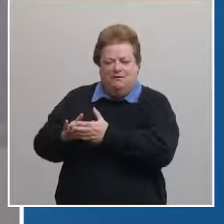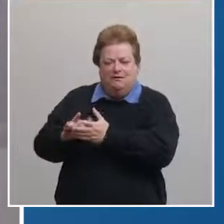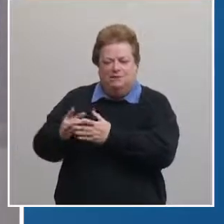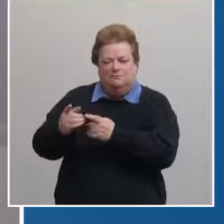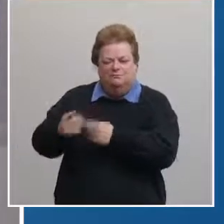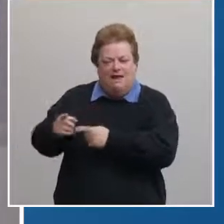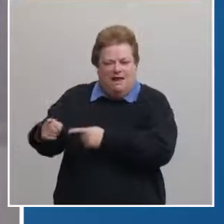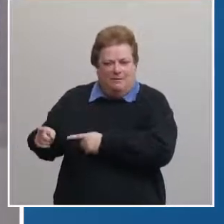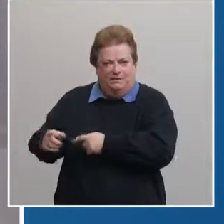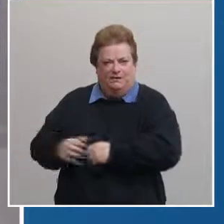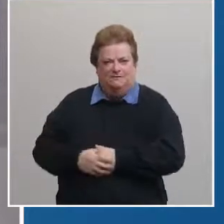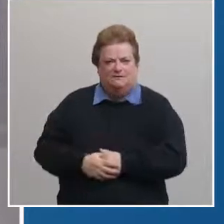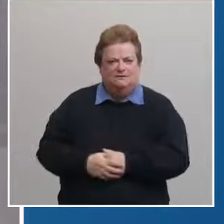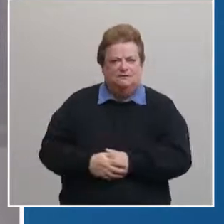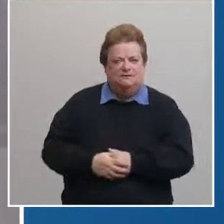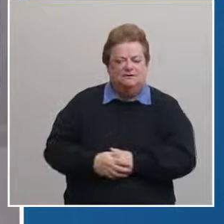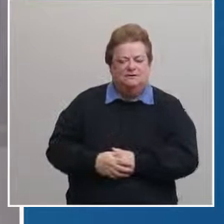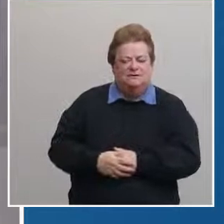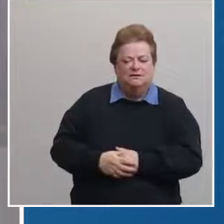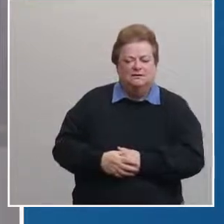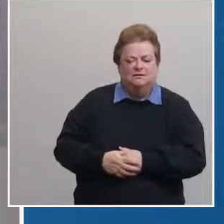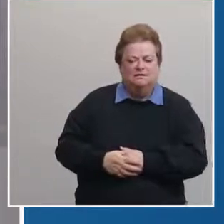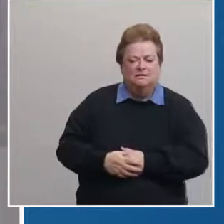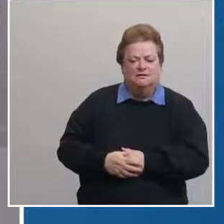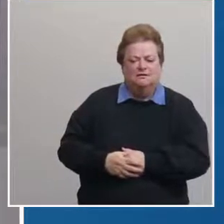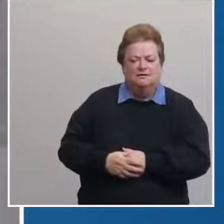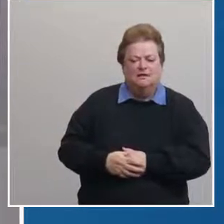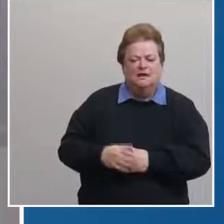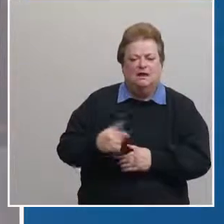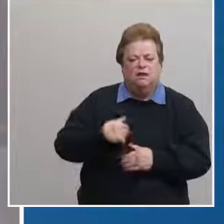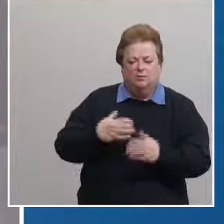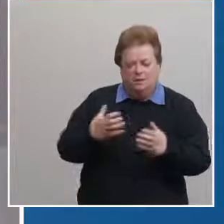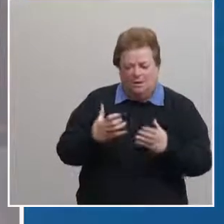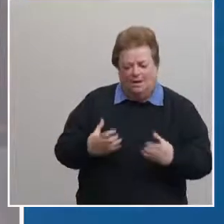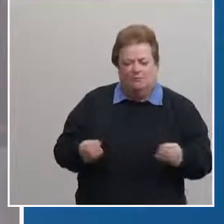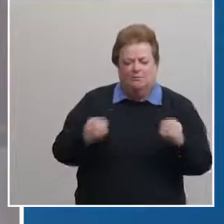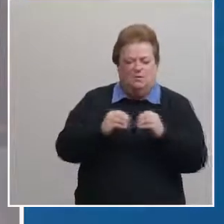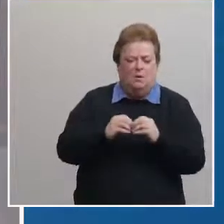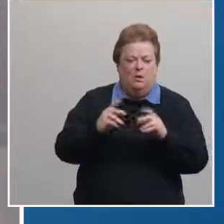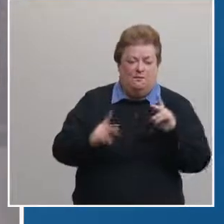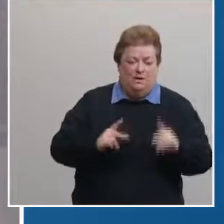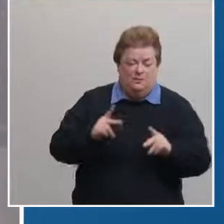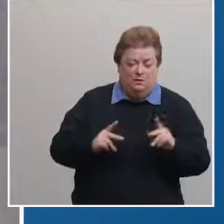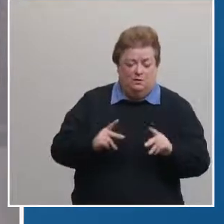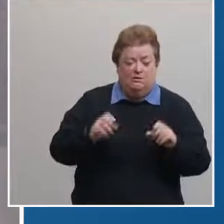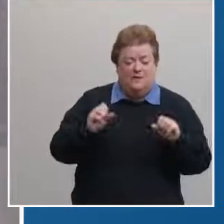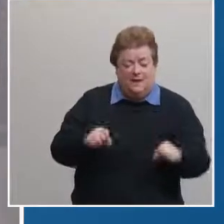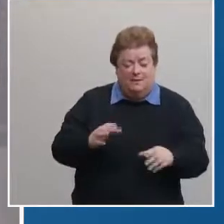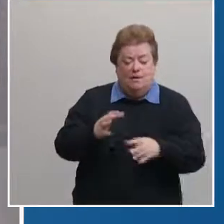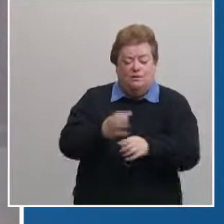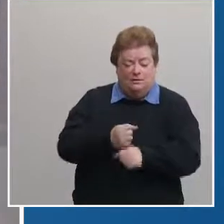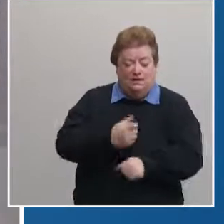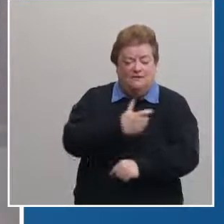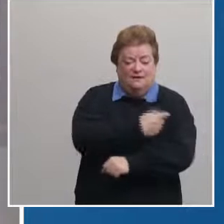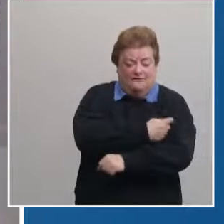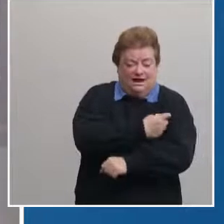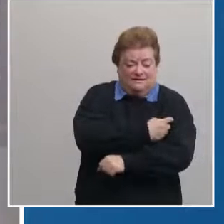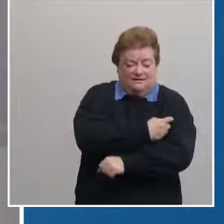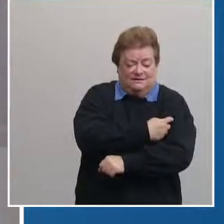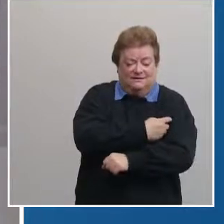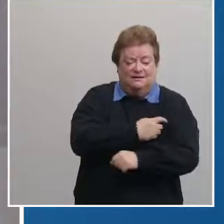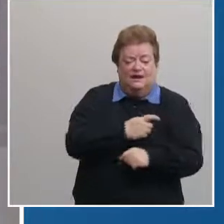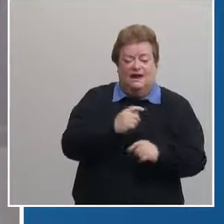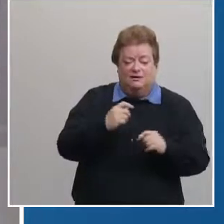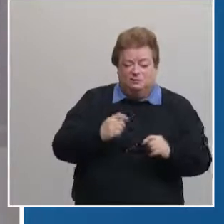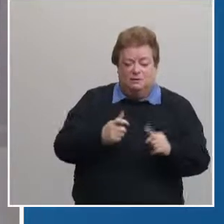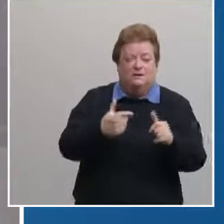the importance of all of this ultimately going back to getting more people to get the vaccine getting shots in arms